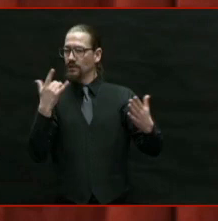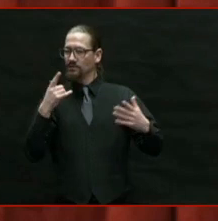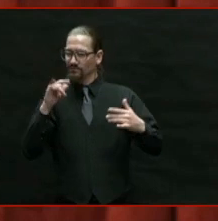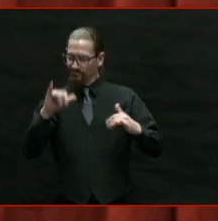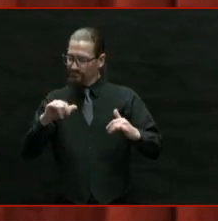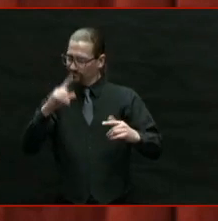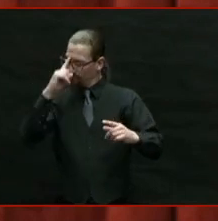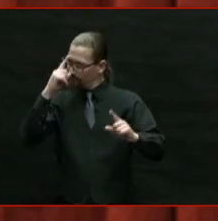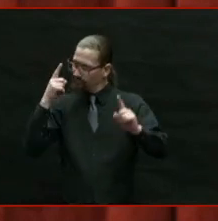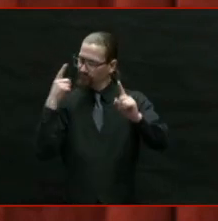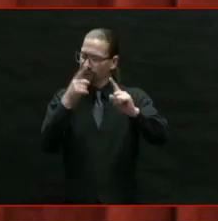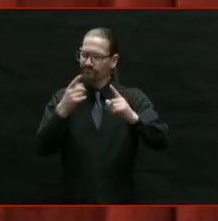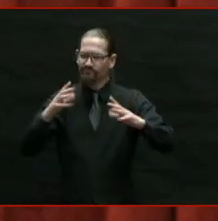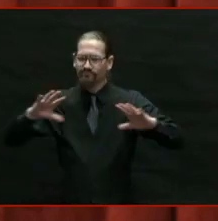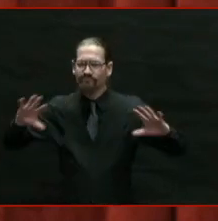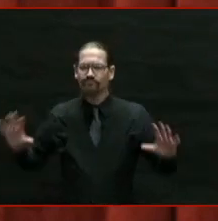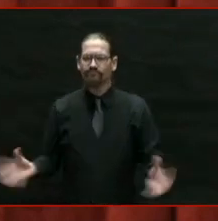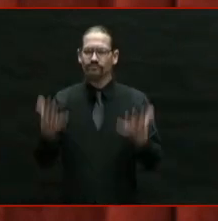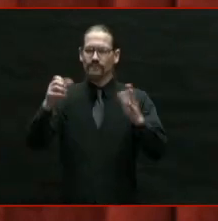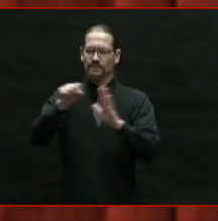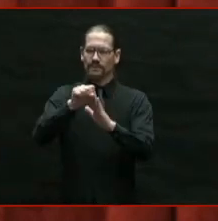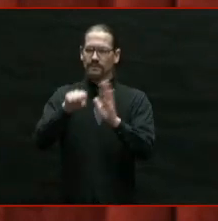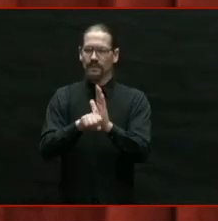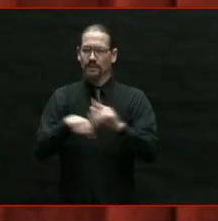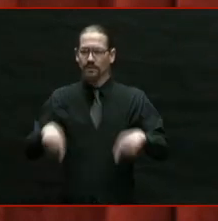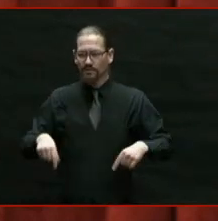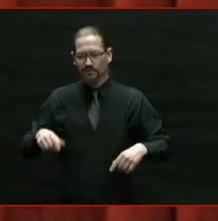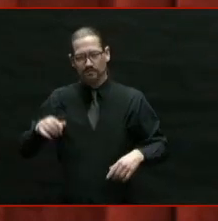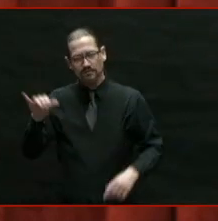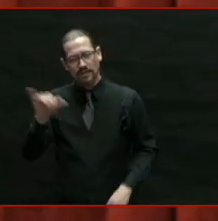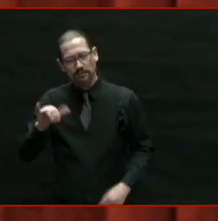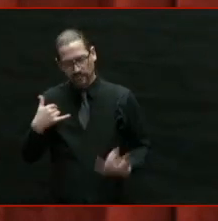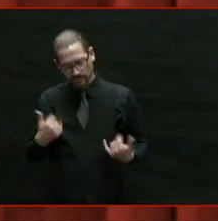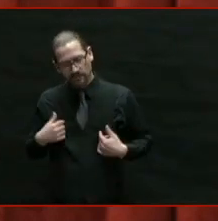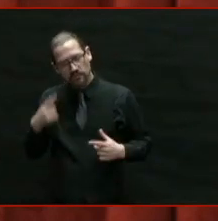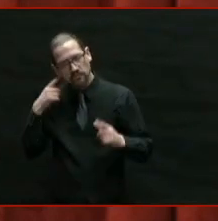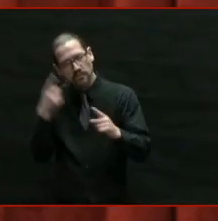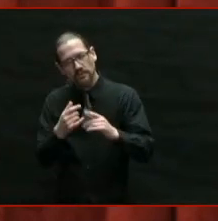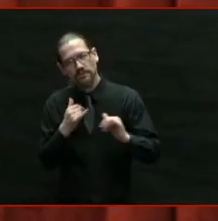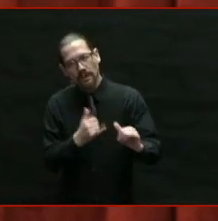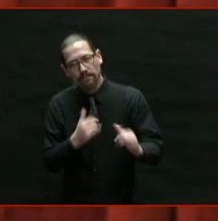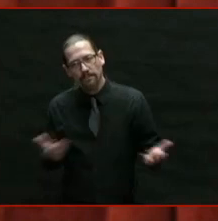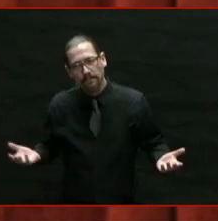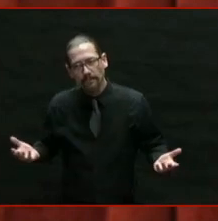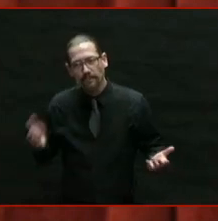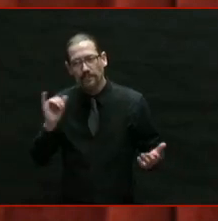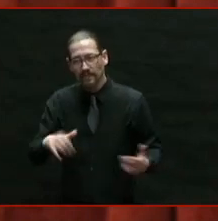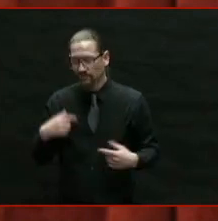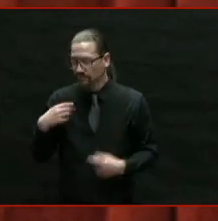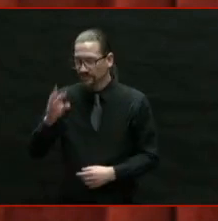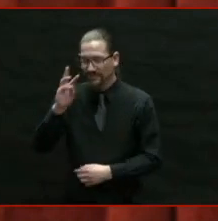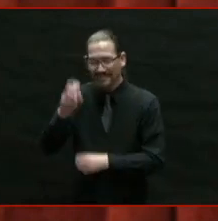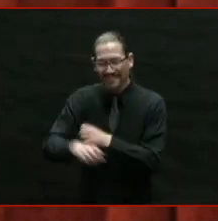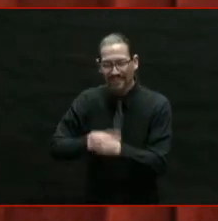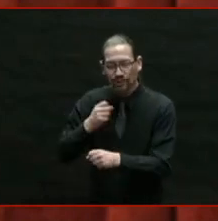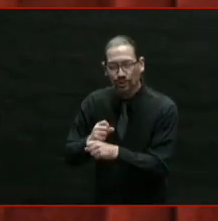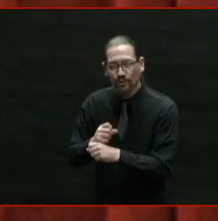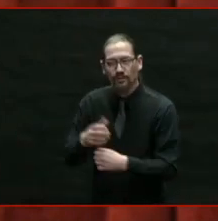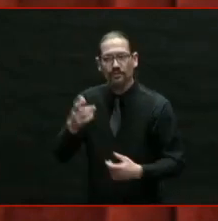Now, when we started, we didn't have any of the job creation tools that we needed.